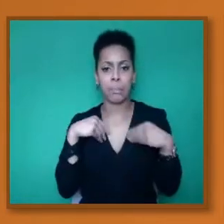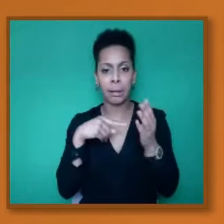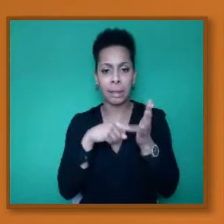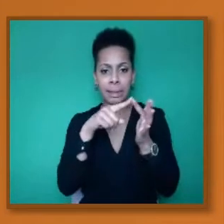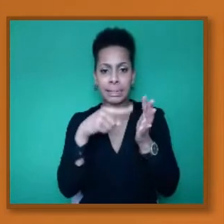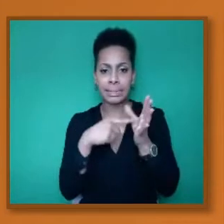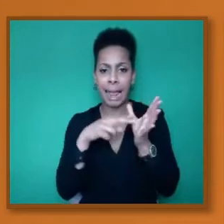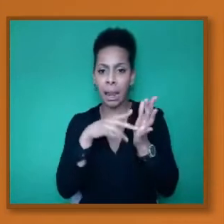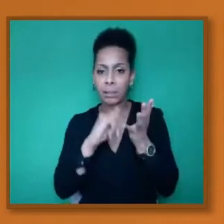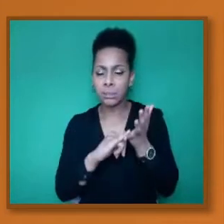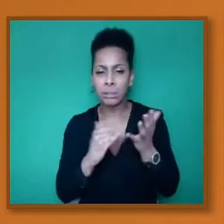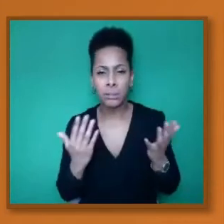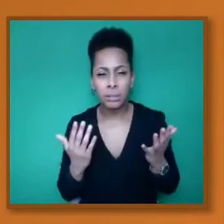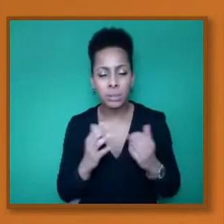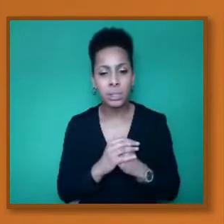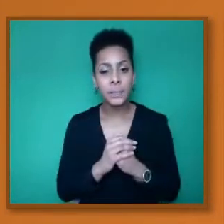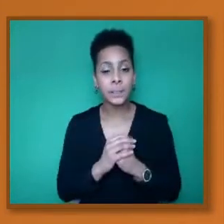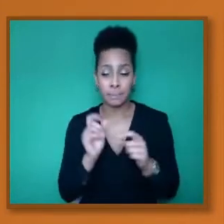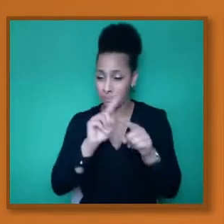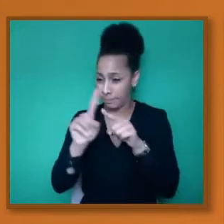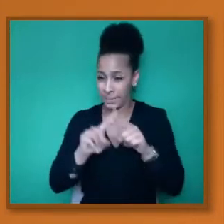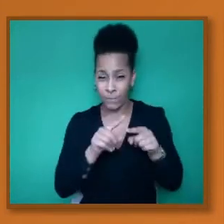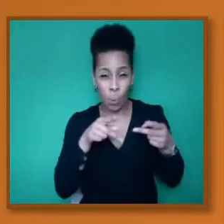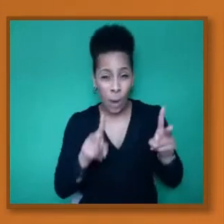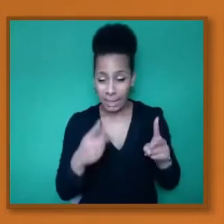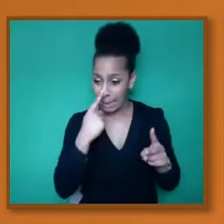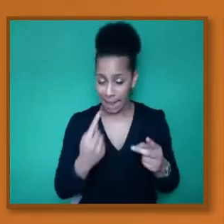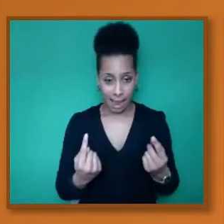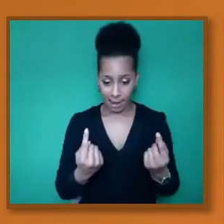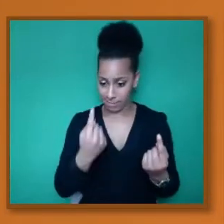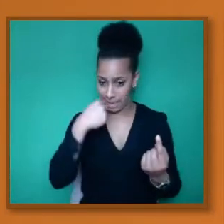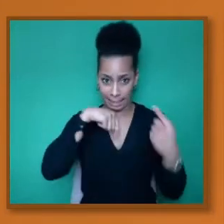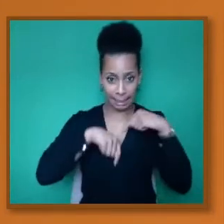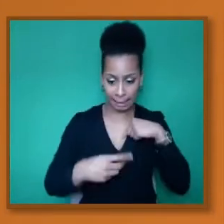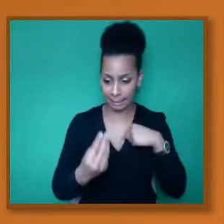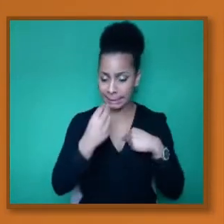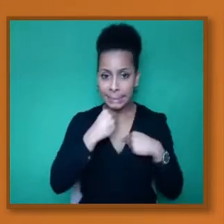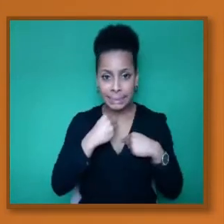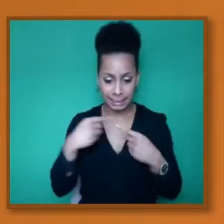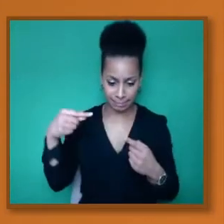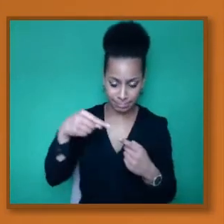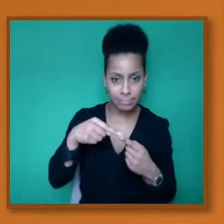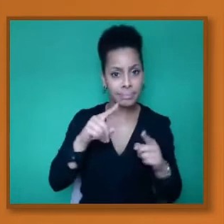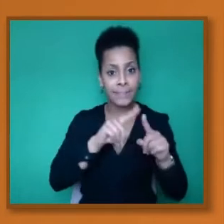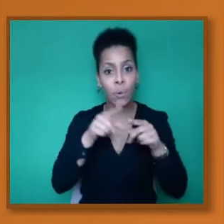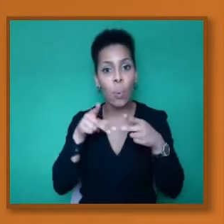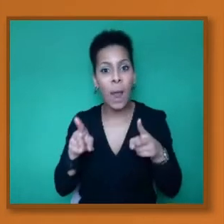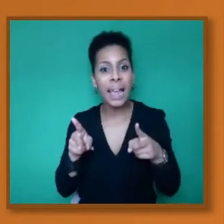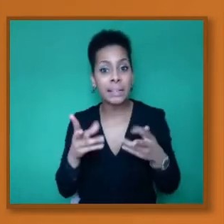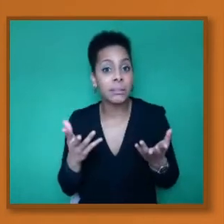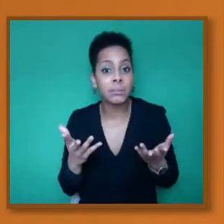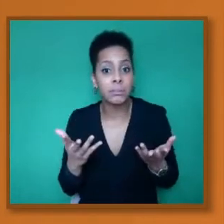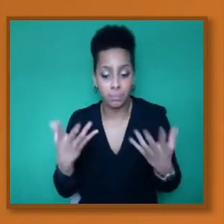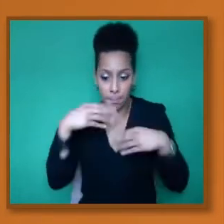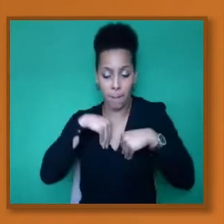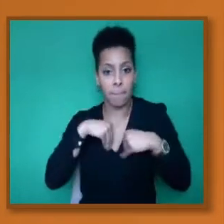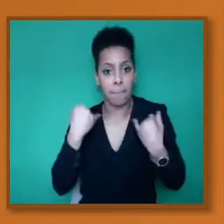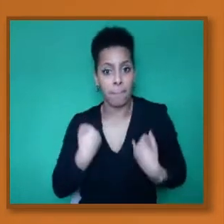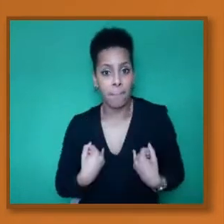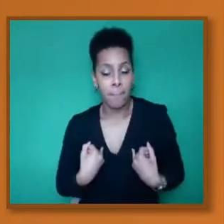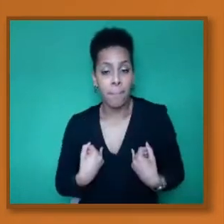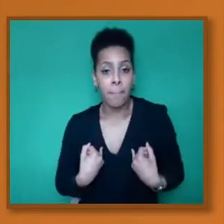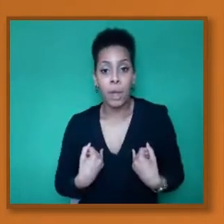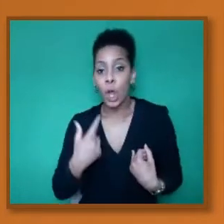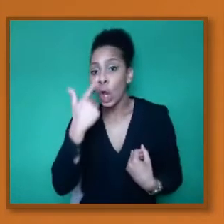we can, they can enter into our body by a different route, through contamination of food, through the nasal